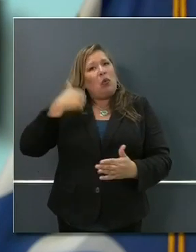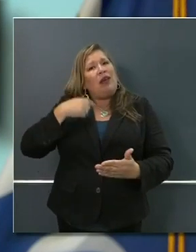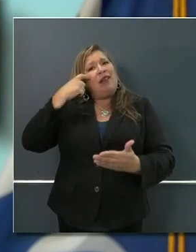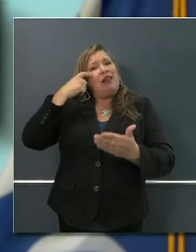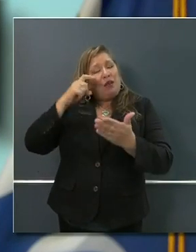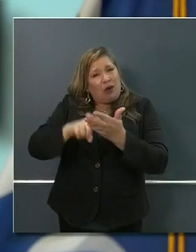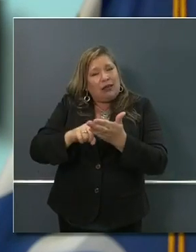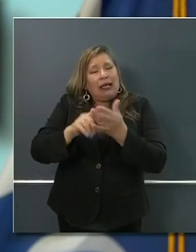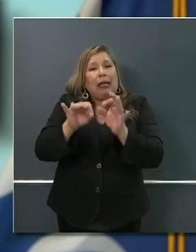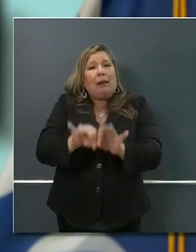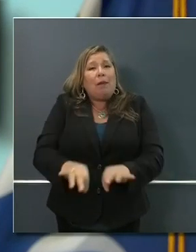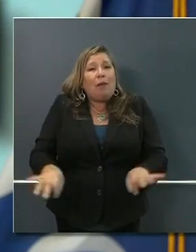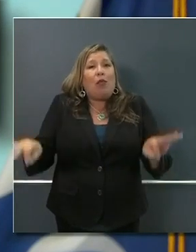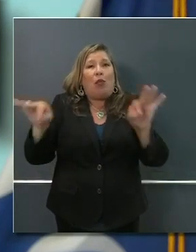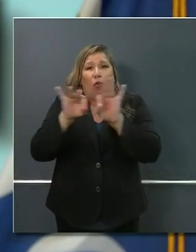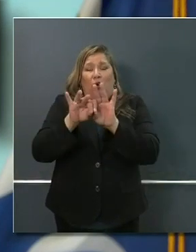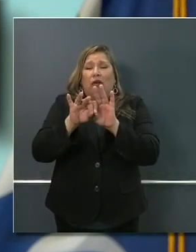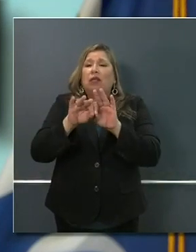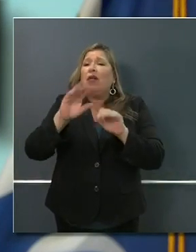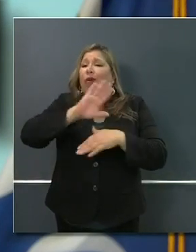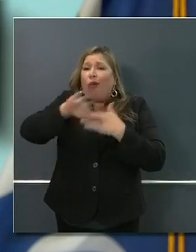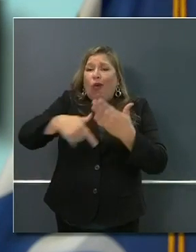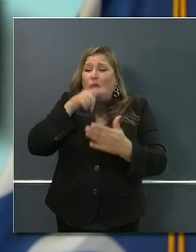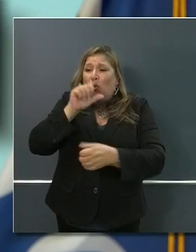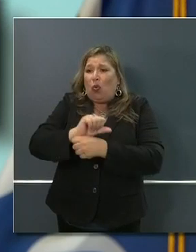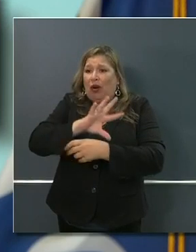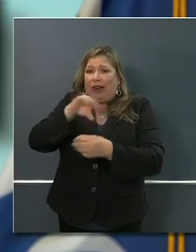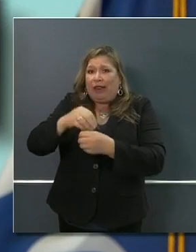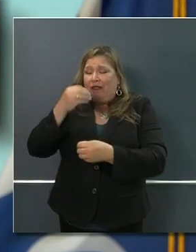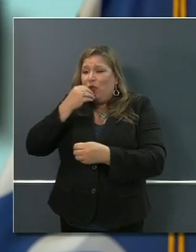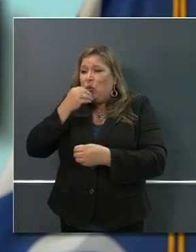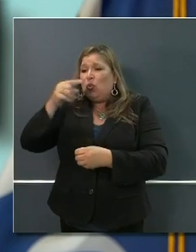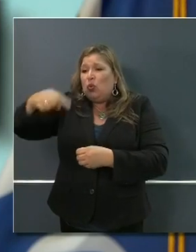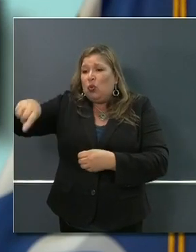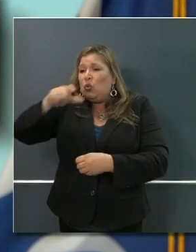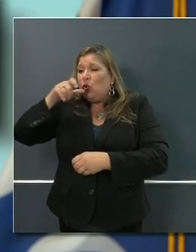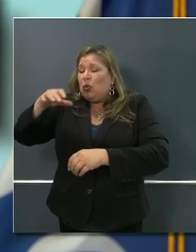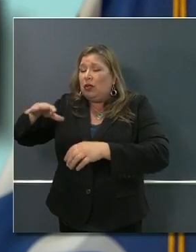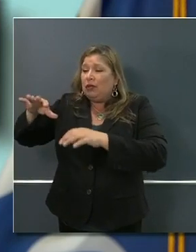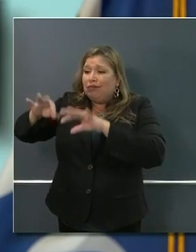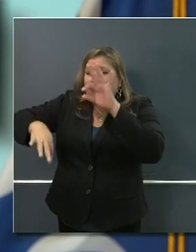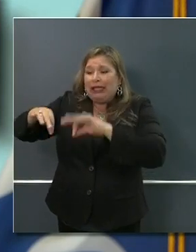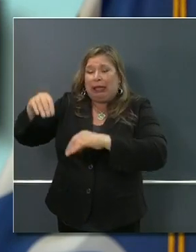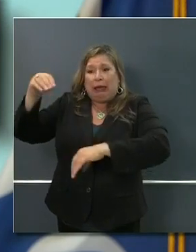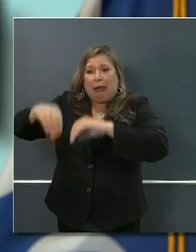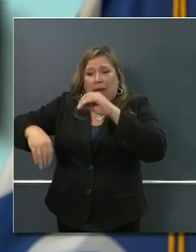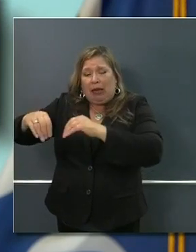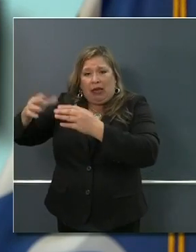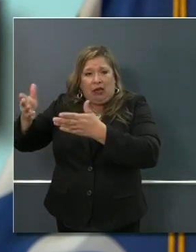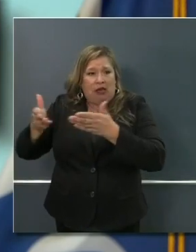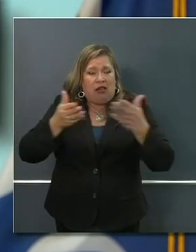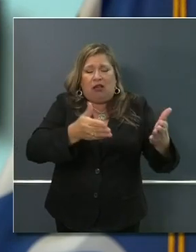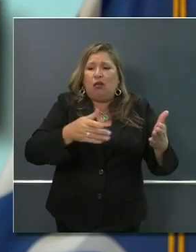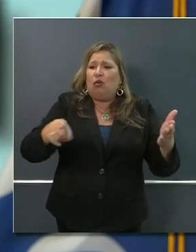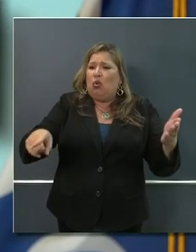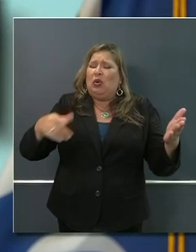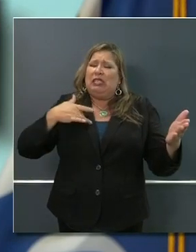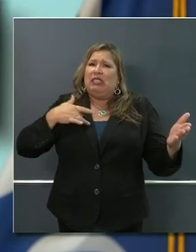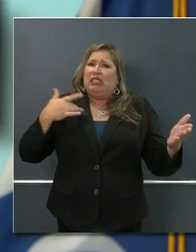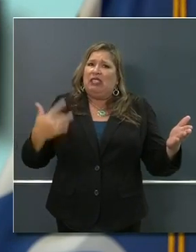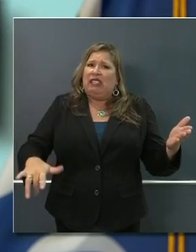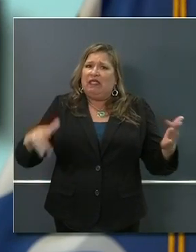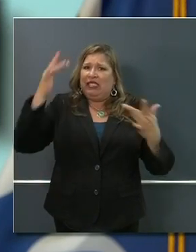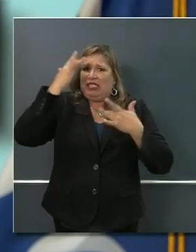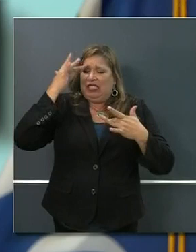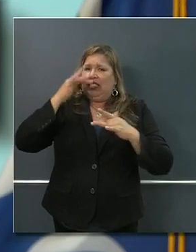throughout that food chain, but particularly those that are picking our food and the unique vulnerabilities they have as it